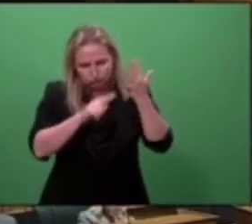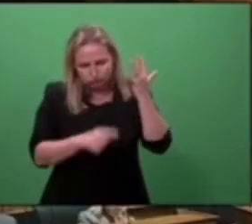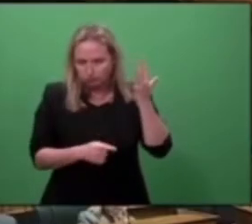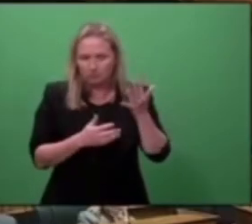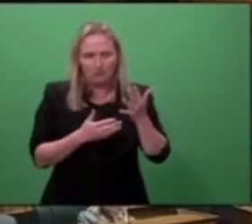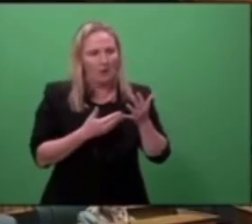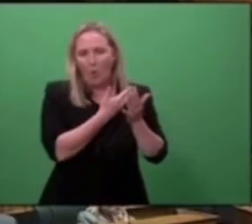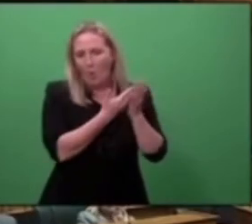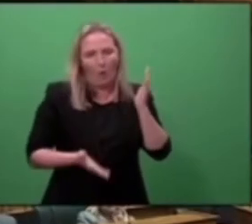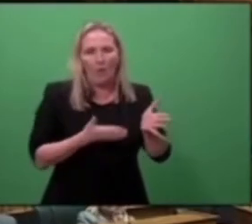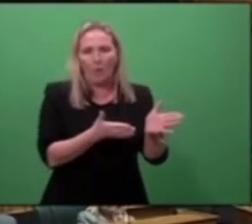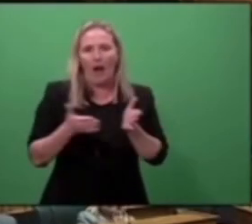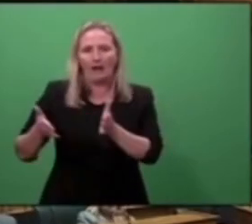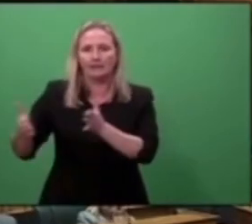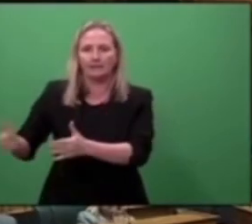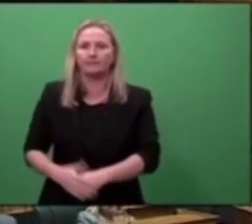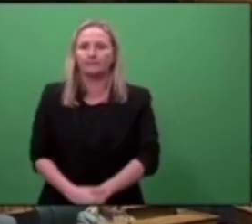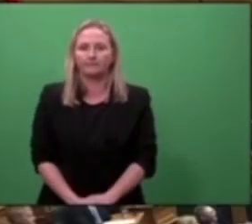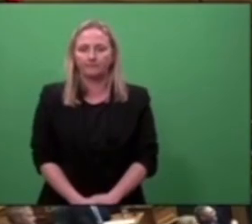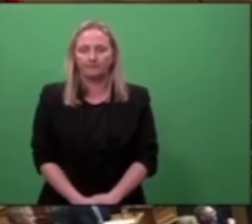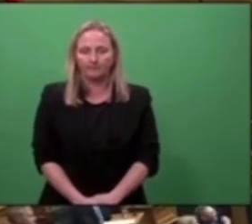To do this with us,